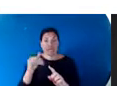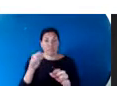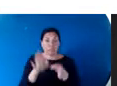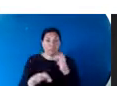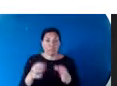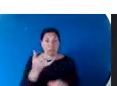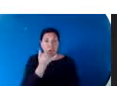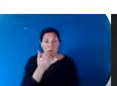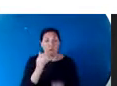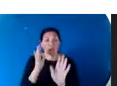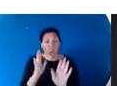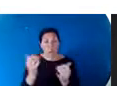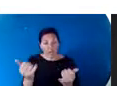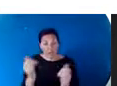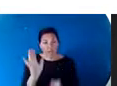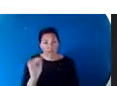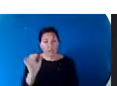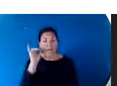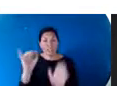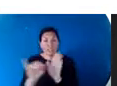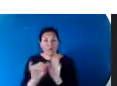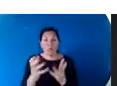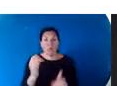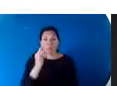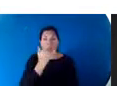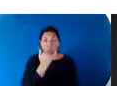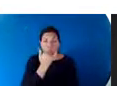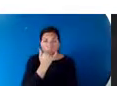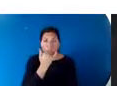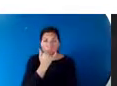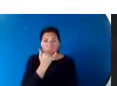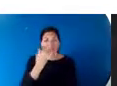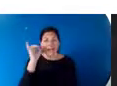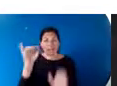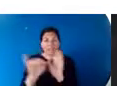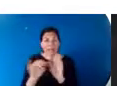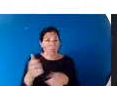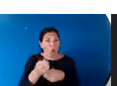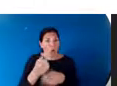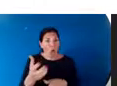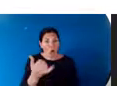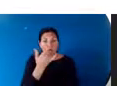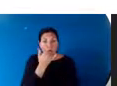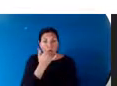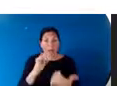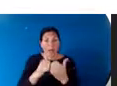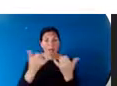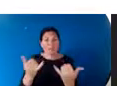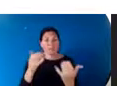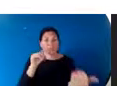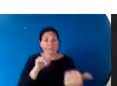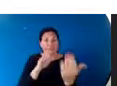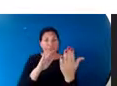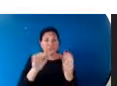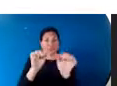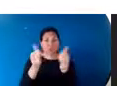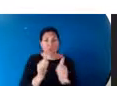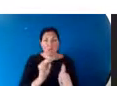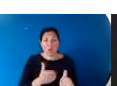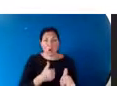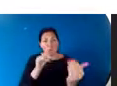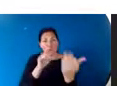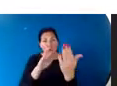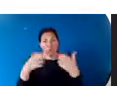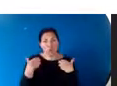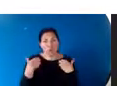So having said this, having identified what went wrong, having identified what caused it to go wrong, how does this shape our approach to health? So this is broadly what I've